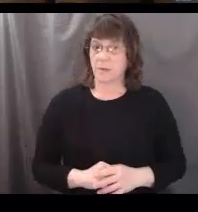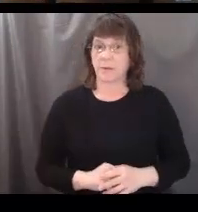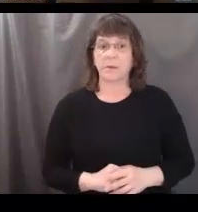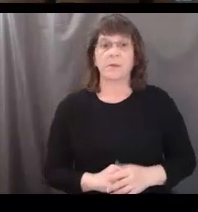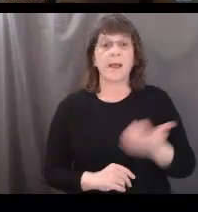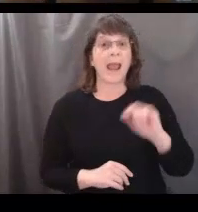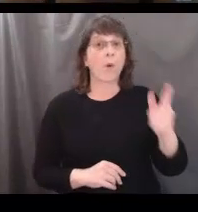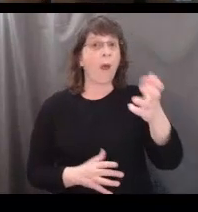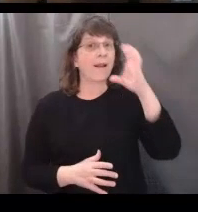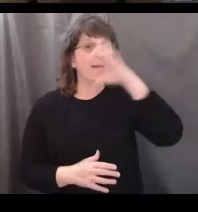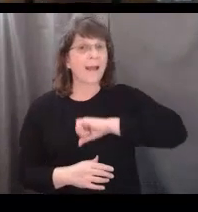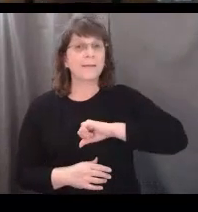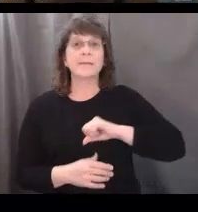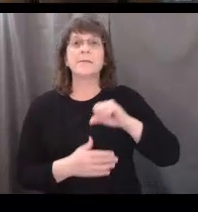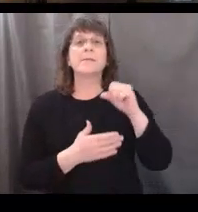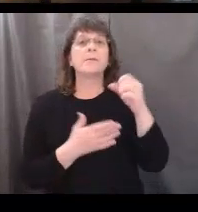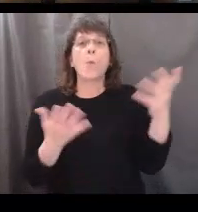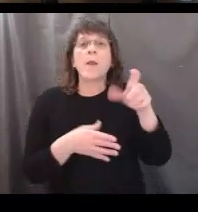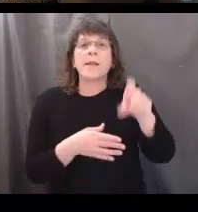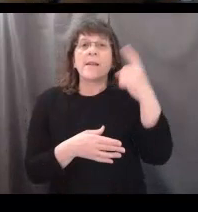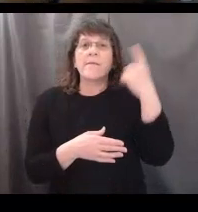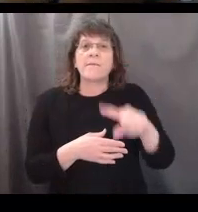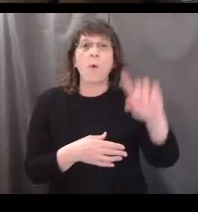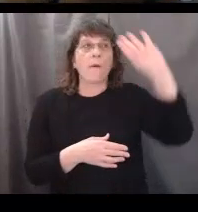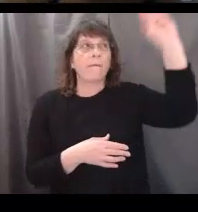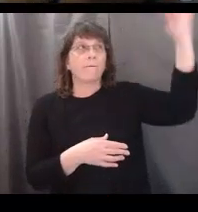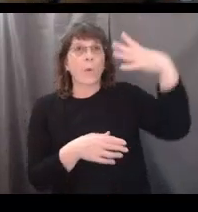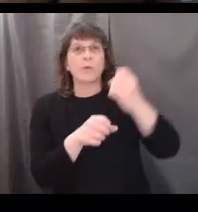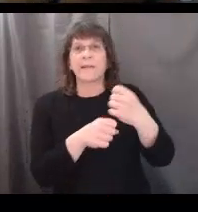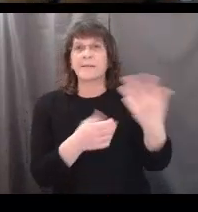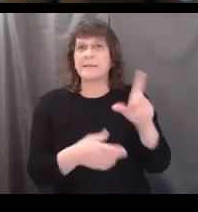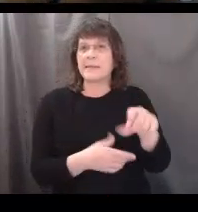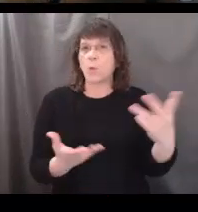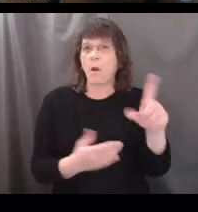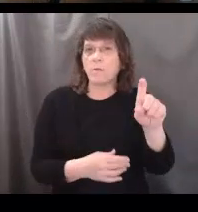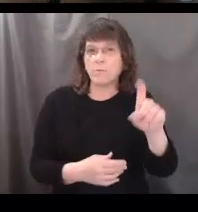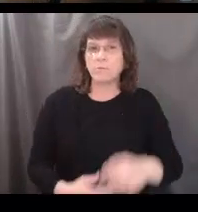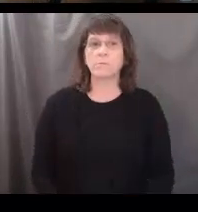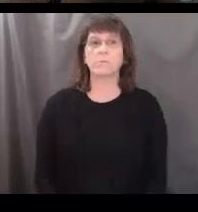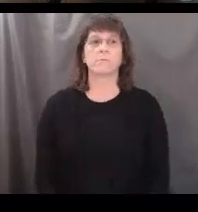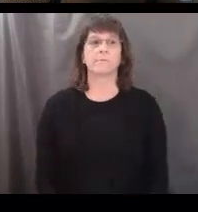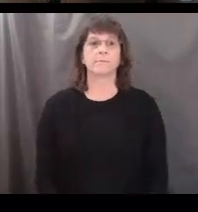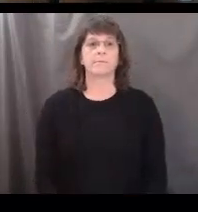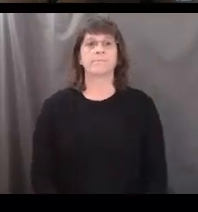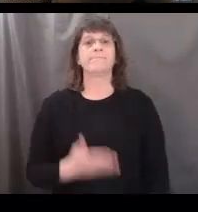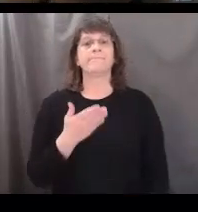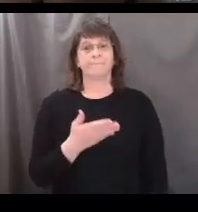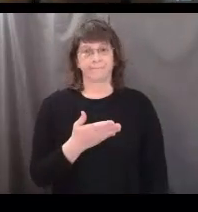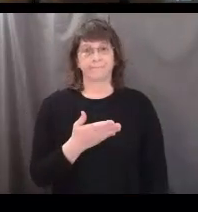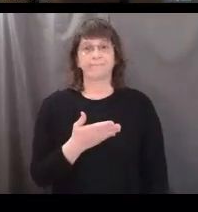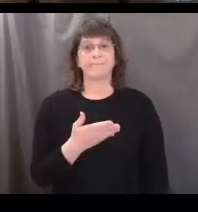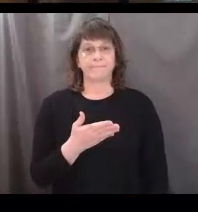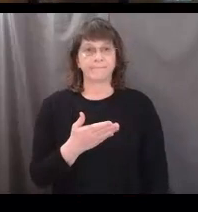Does anyone want to guess some ingredients needed for photosynthesis? Does want some photosynthesis?